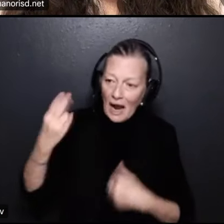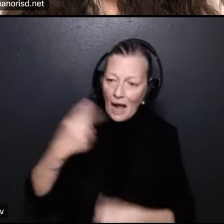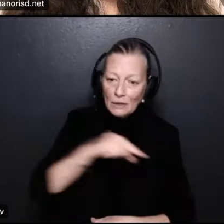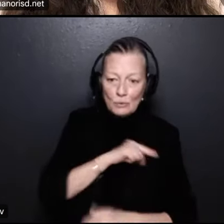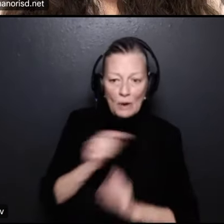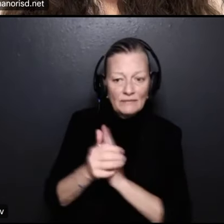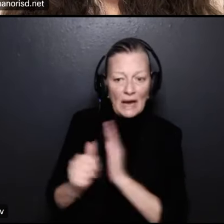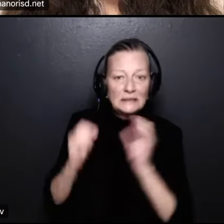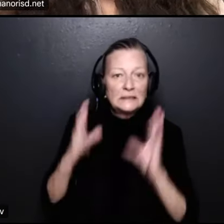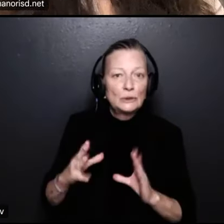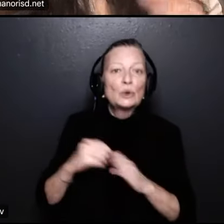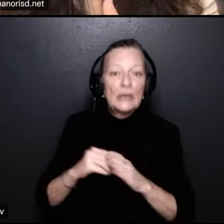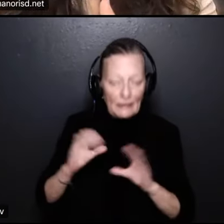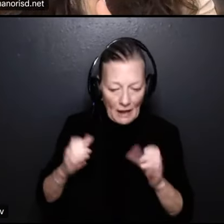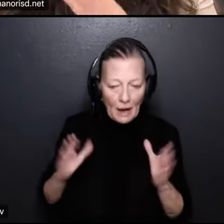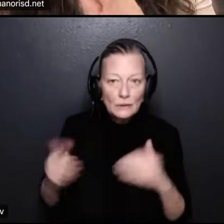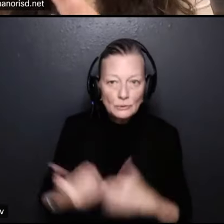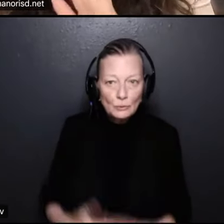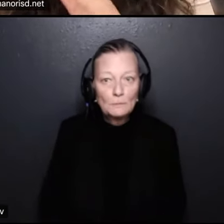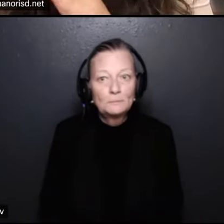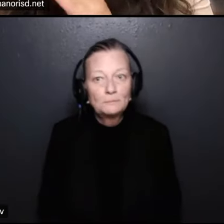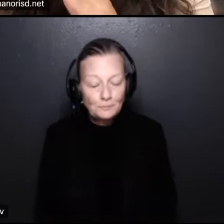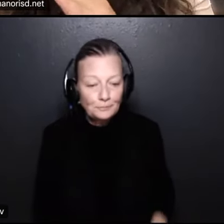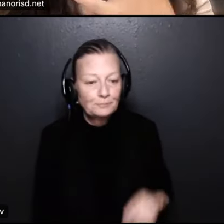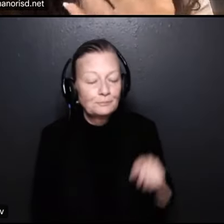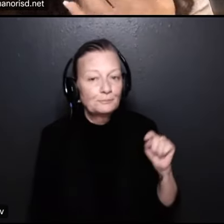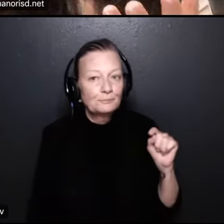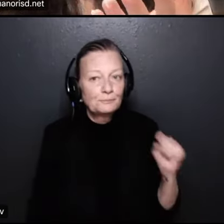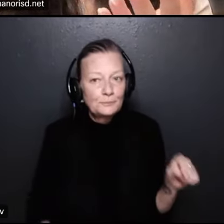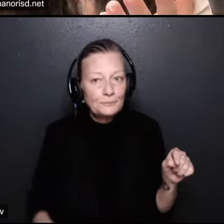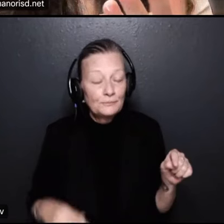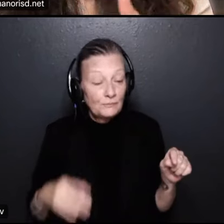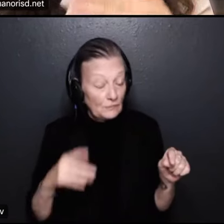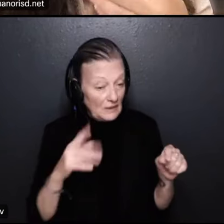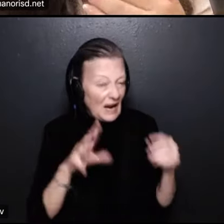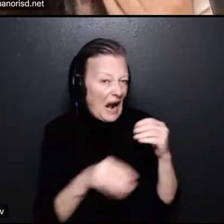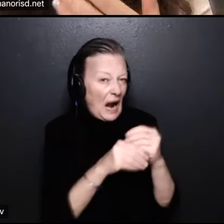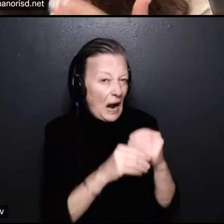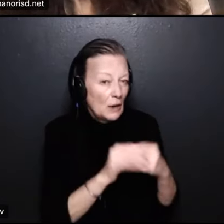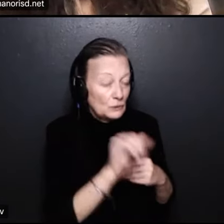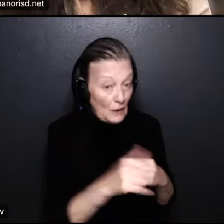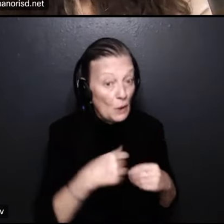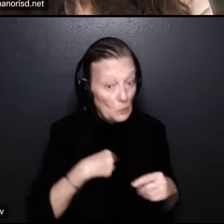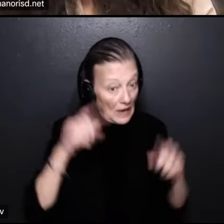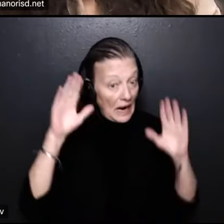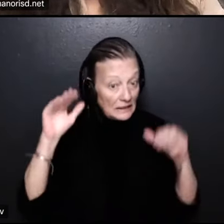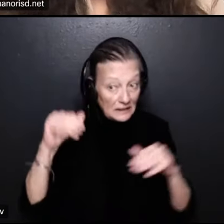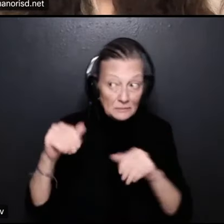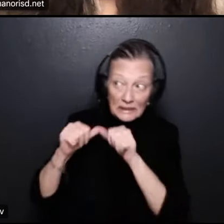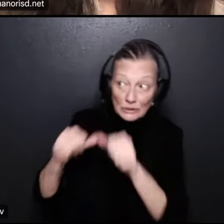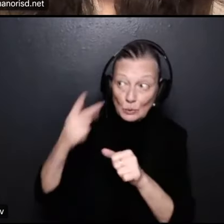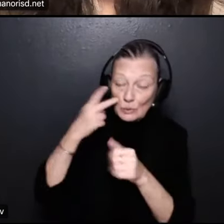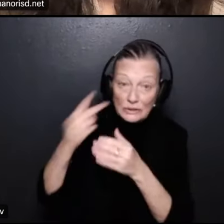and kind of going off on that i know it's not a submitted question but are we anticipated to continue to see that growth in our schools